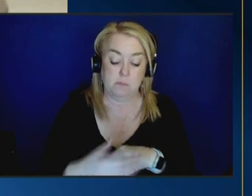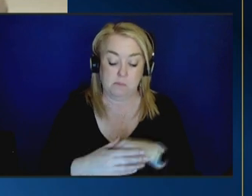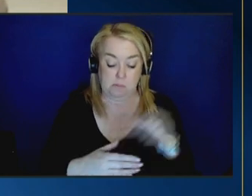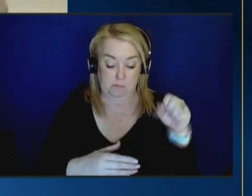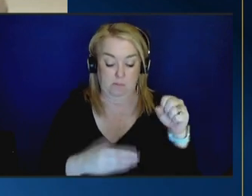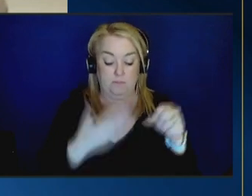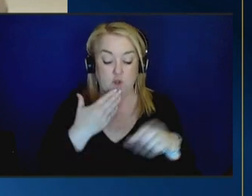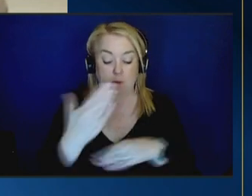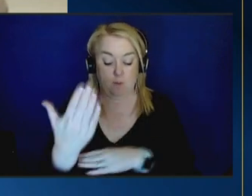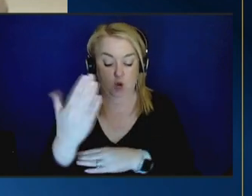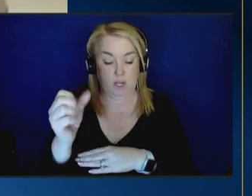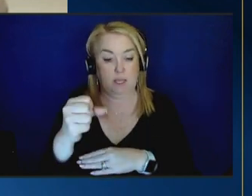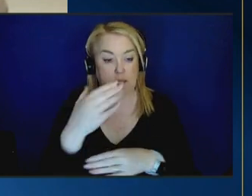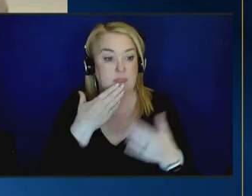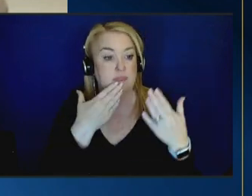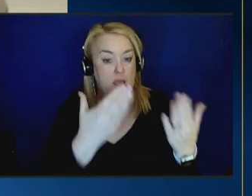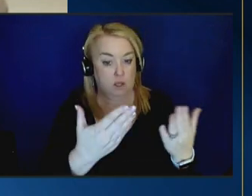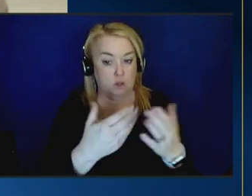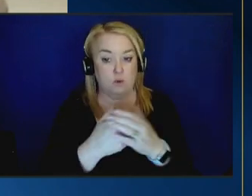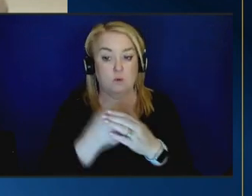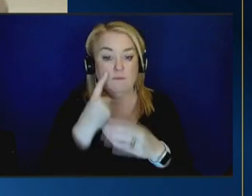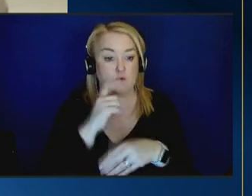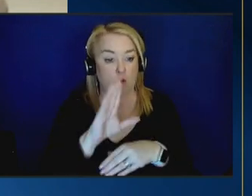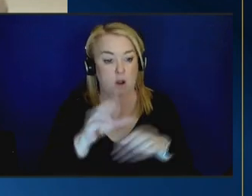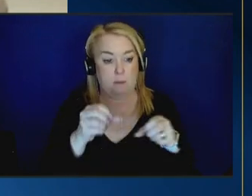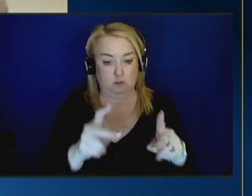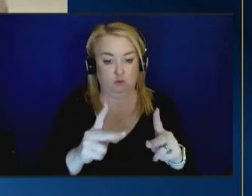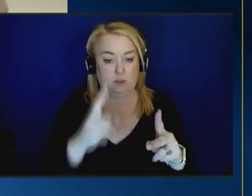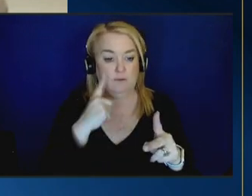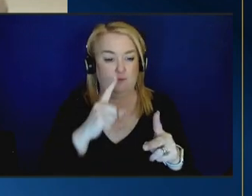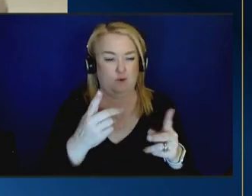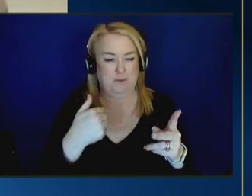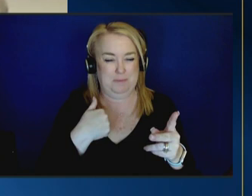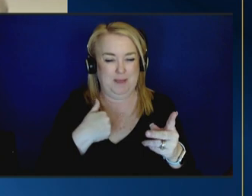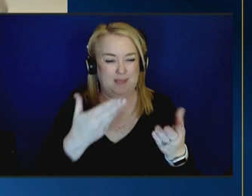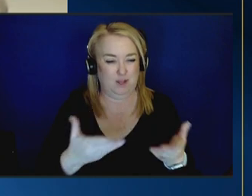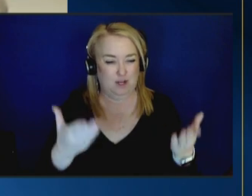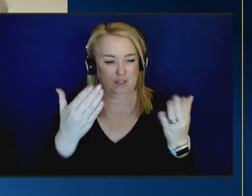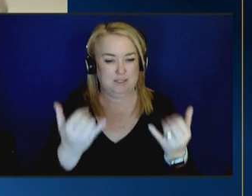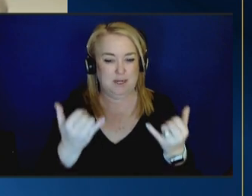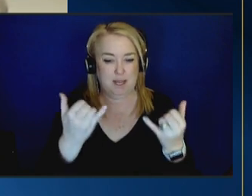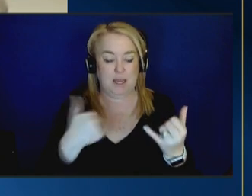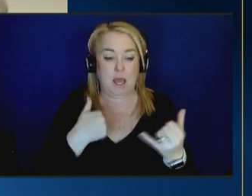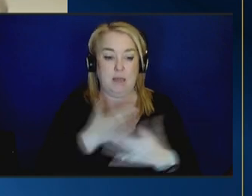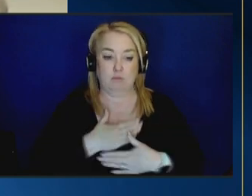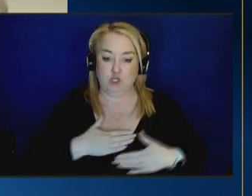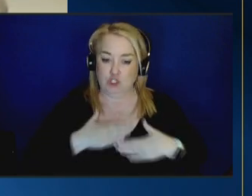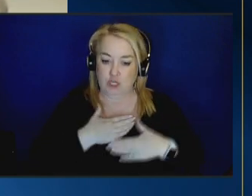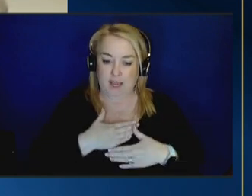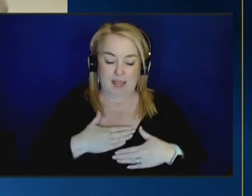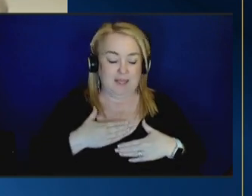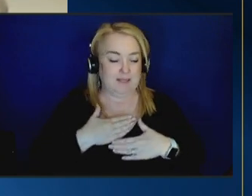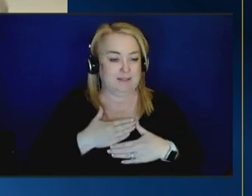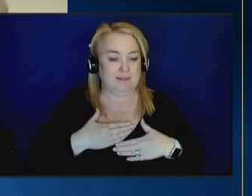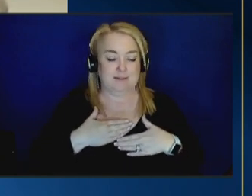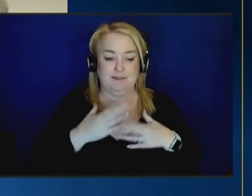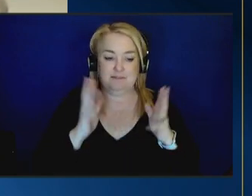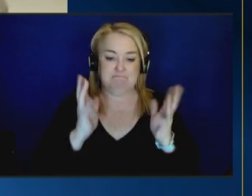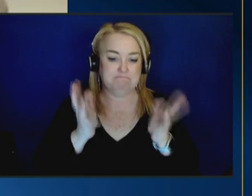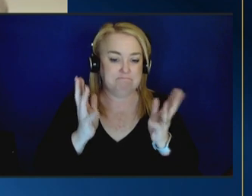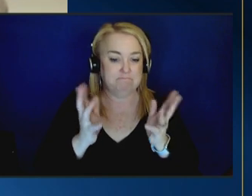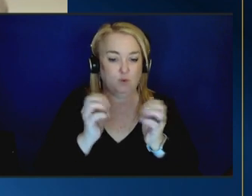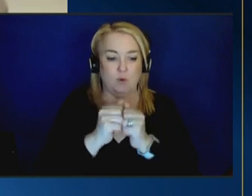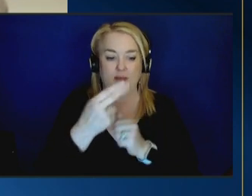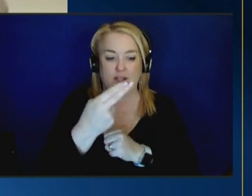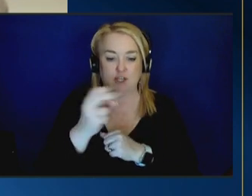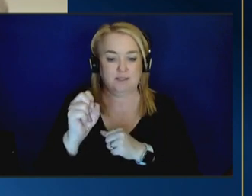morning thank you so much for the opportunity to be with you today um really appreciate this chance to visit with hhs